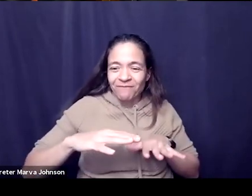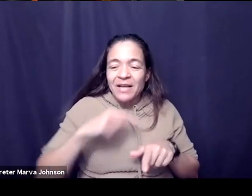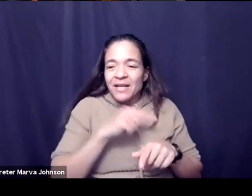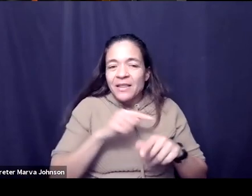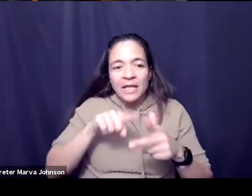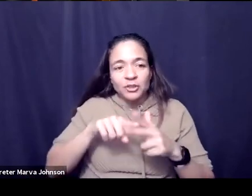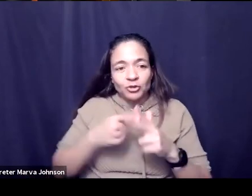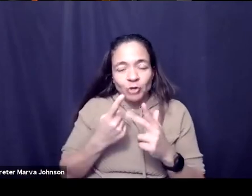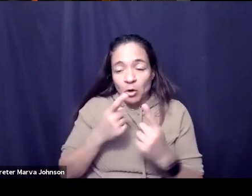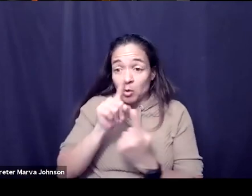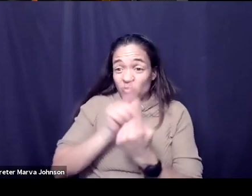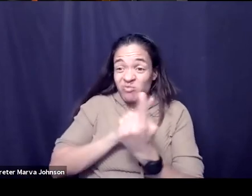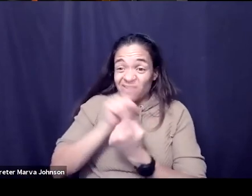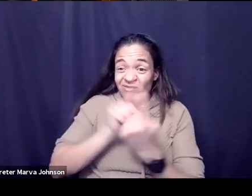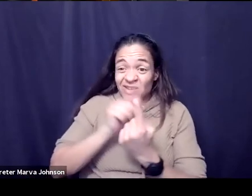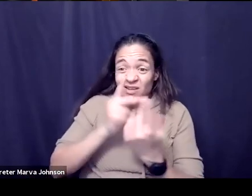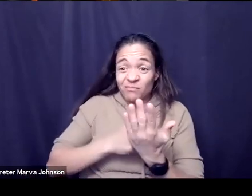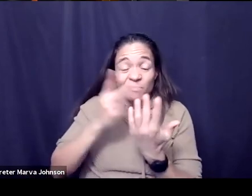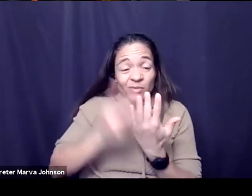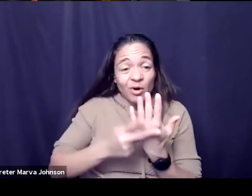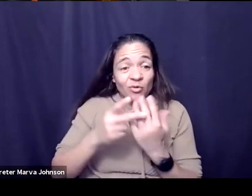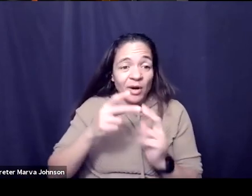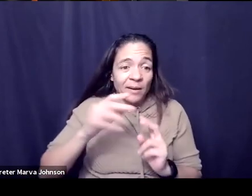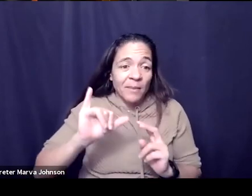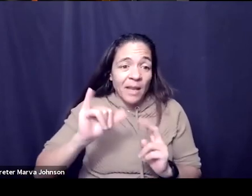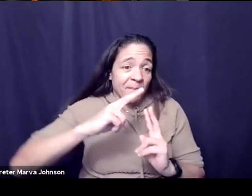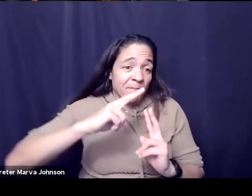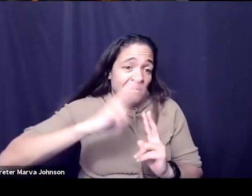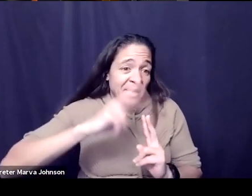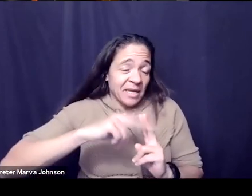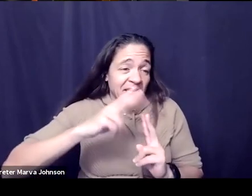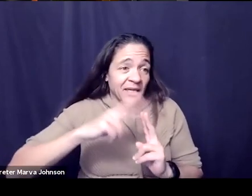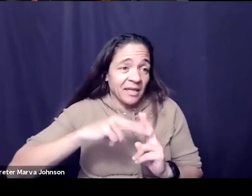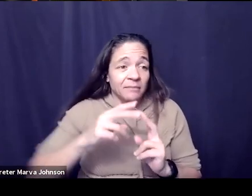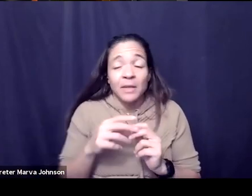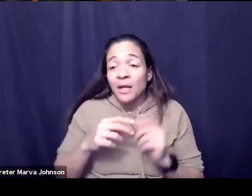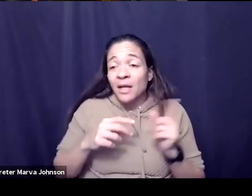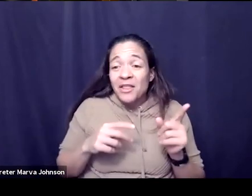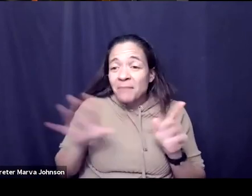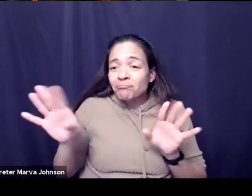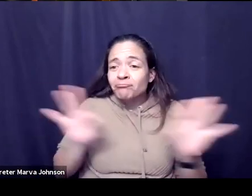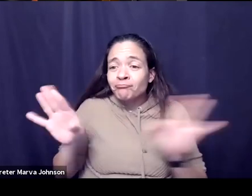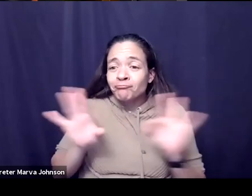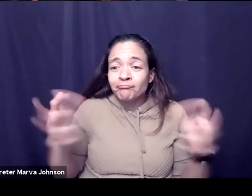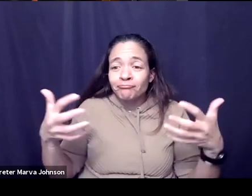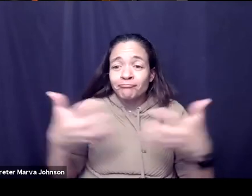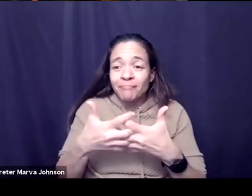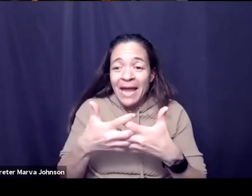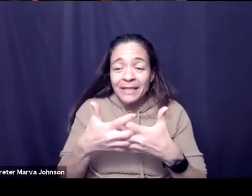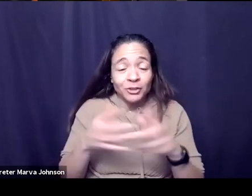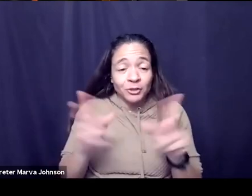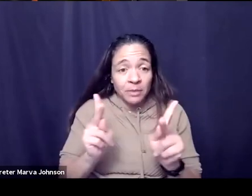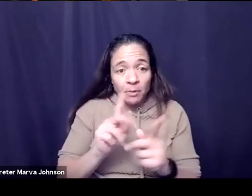program almost like a buddy or mentorship program where they would match people on even more specific criteria